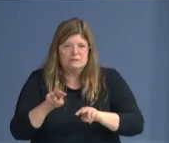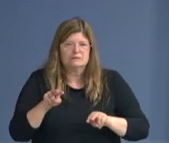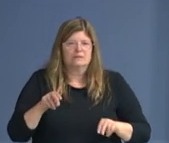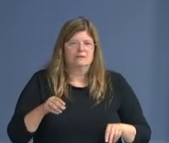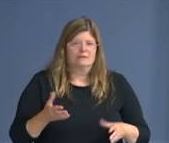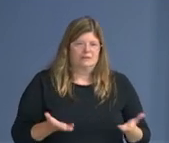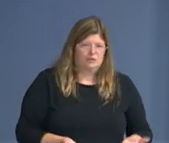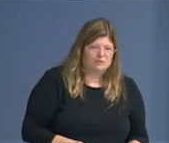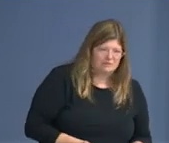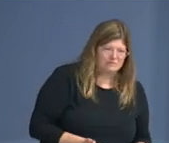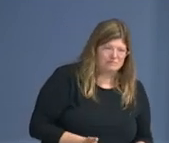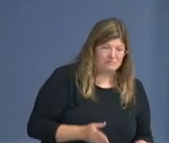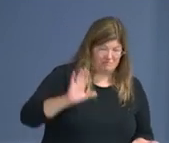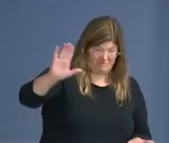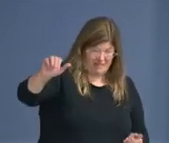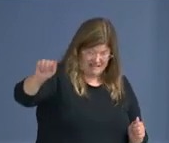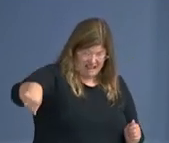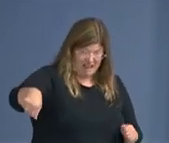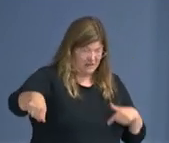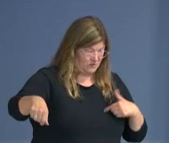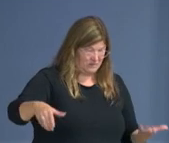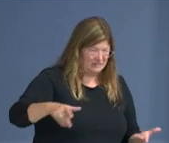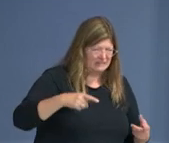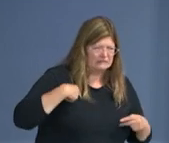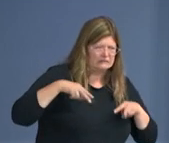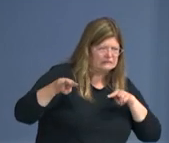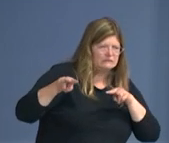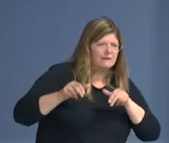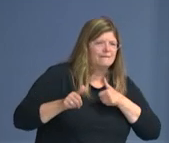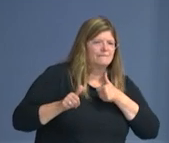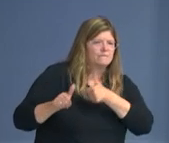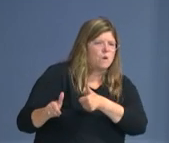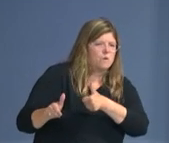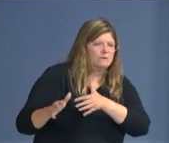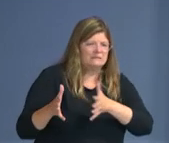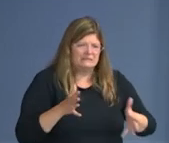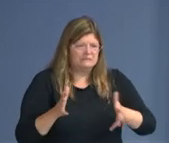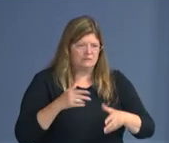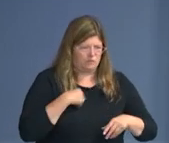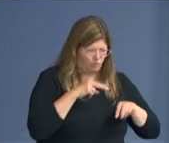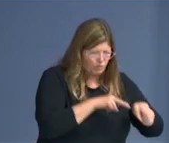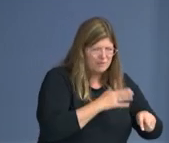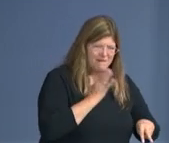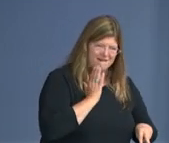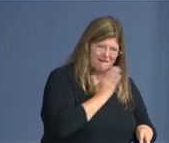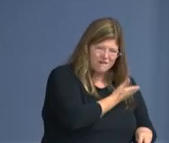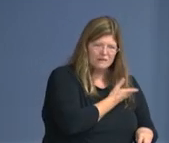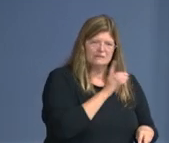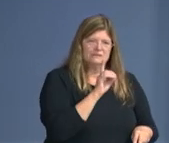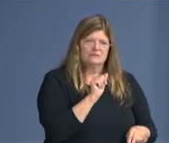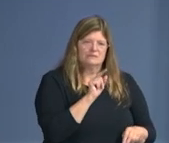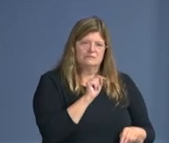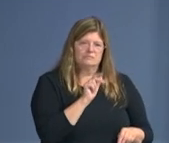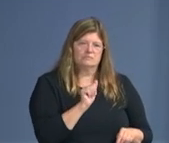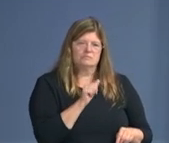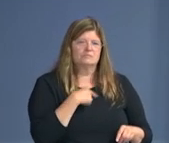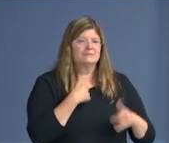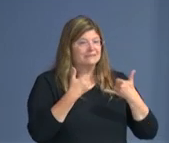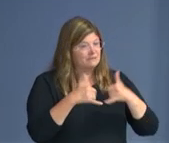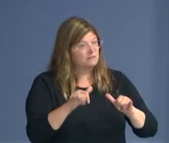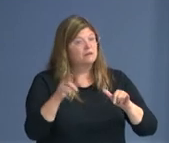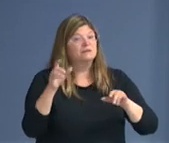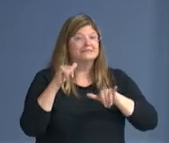concert with, uh, individuals continuing to telework for us. As long as possible, uh, with us continuing to, uh,